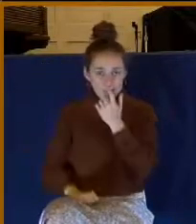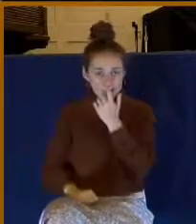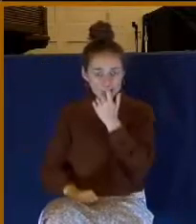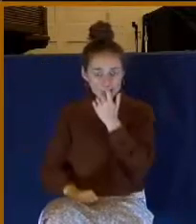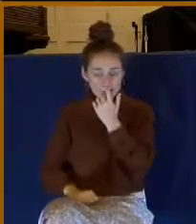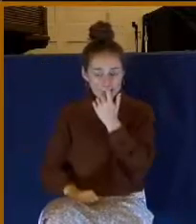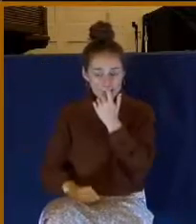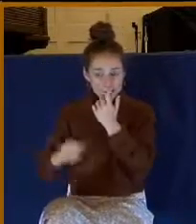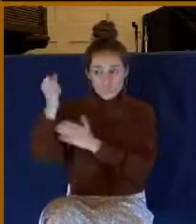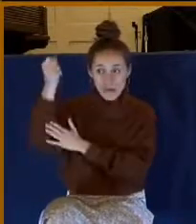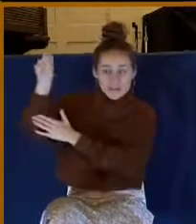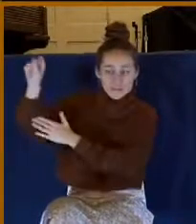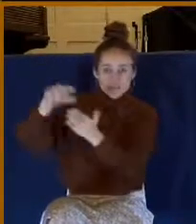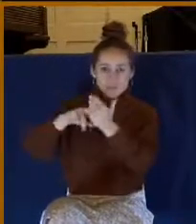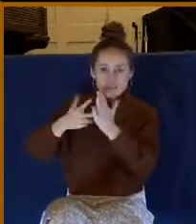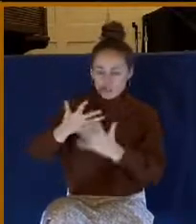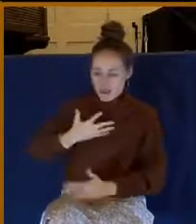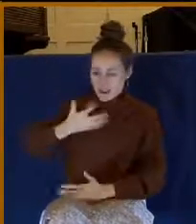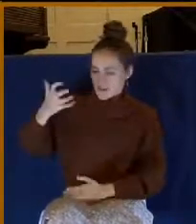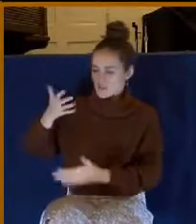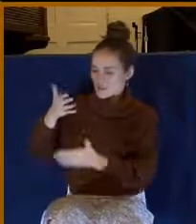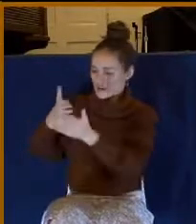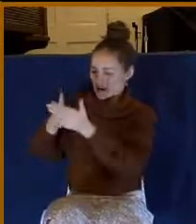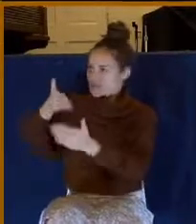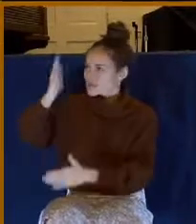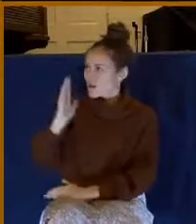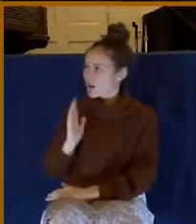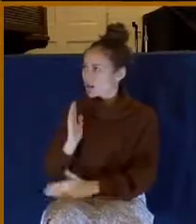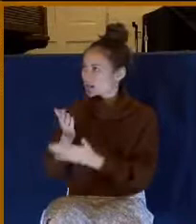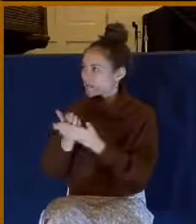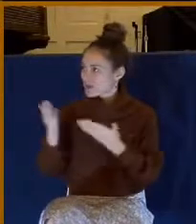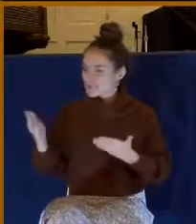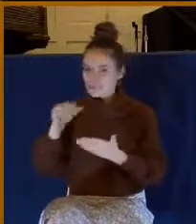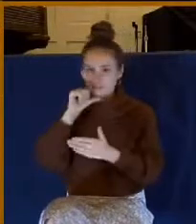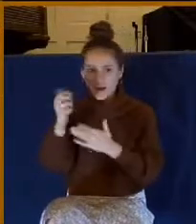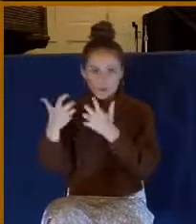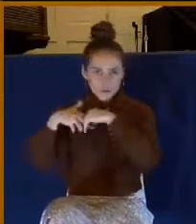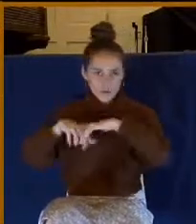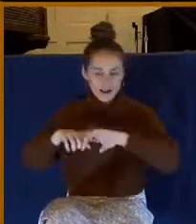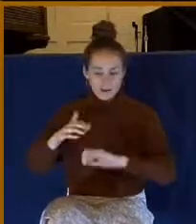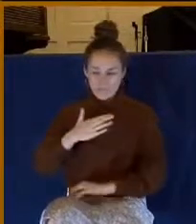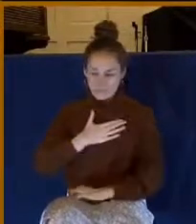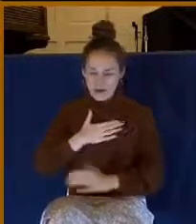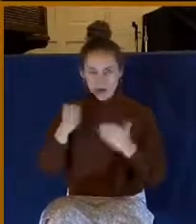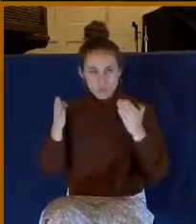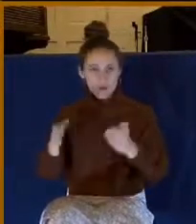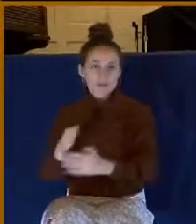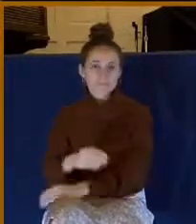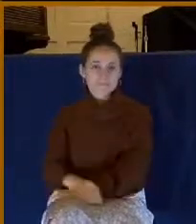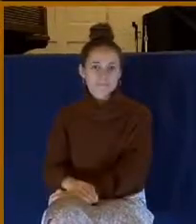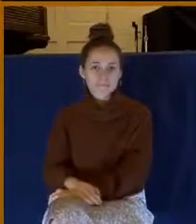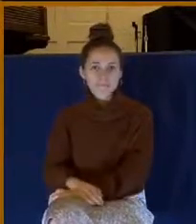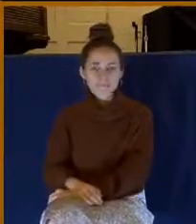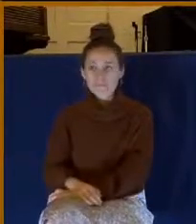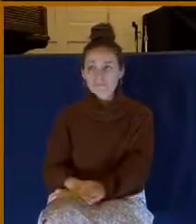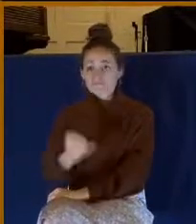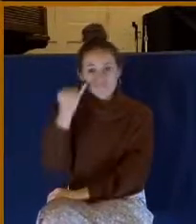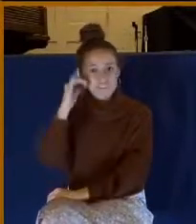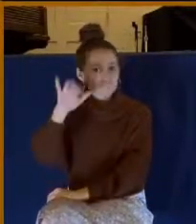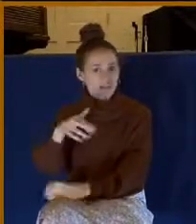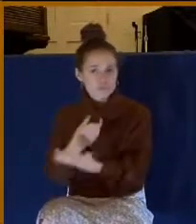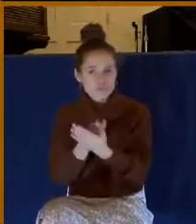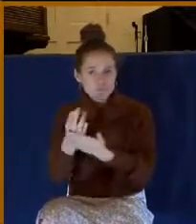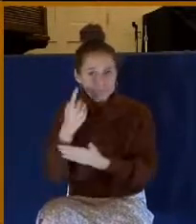when you're just angry at God because things have not gone your way. Friend, if these things are true in your heart, you're going to